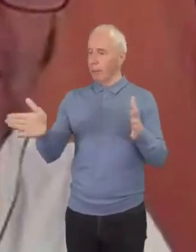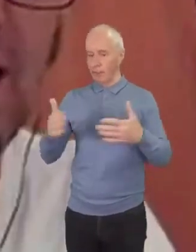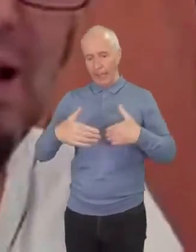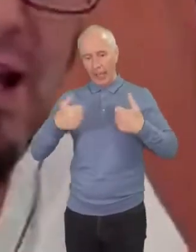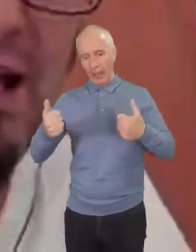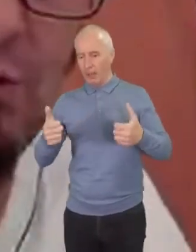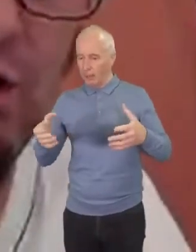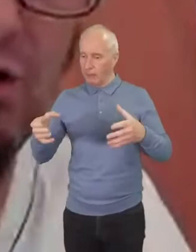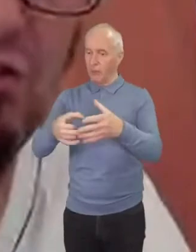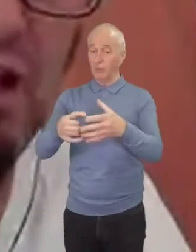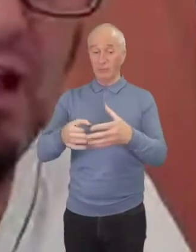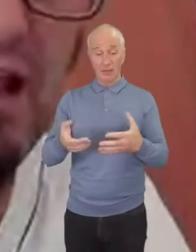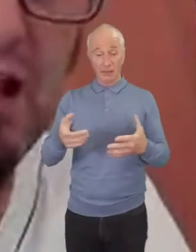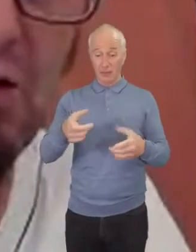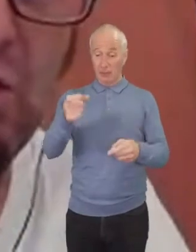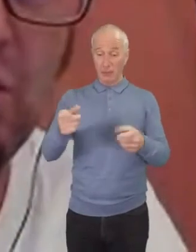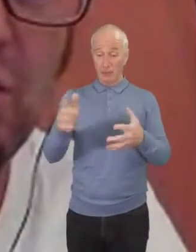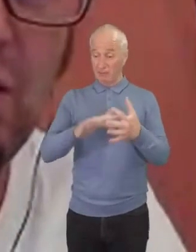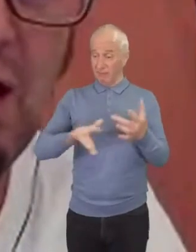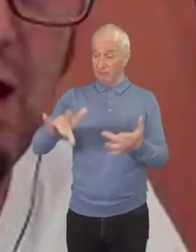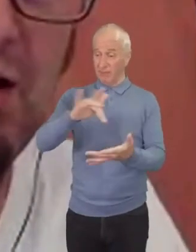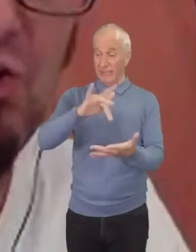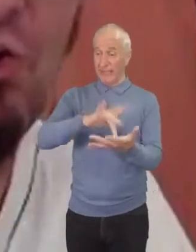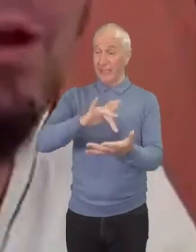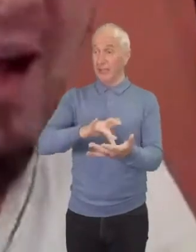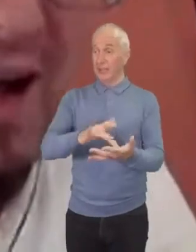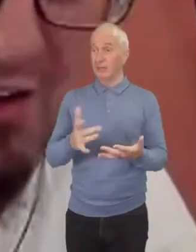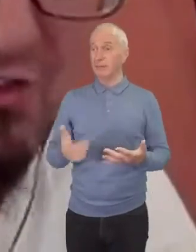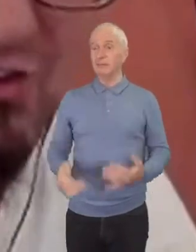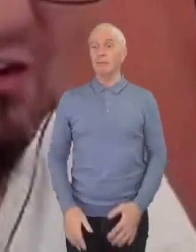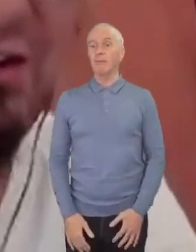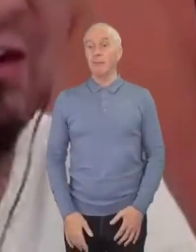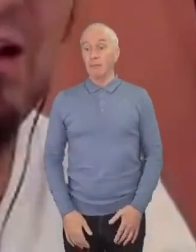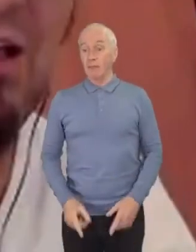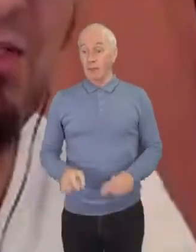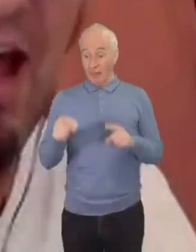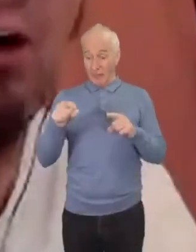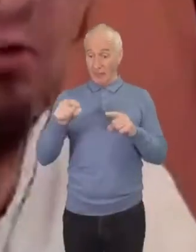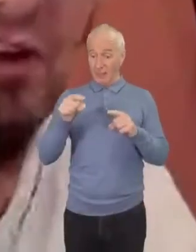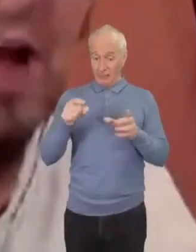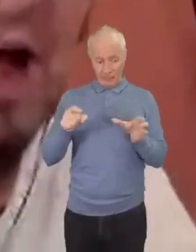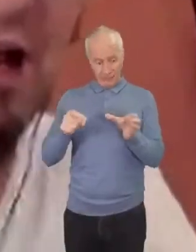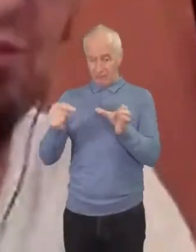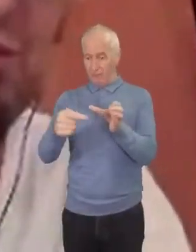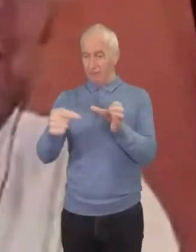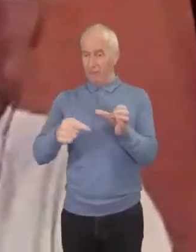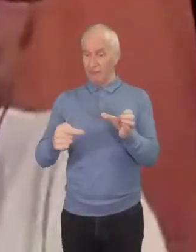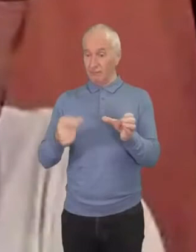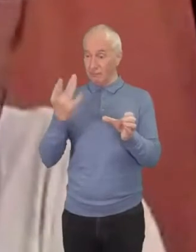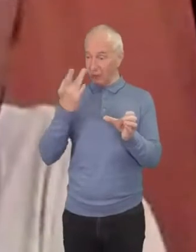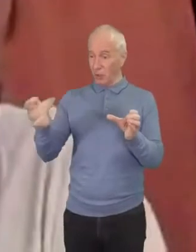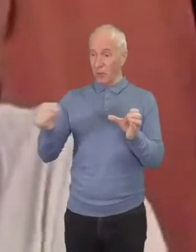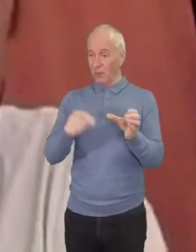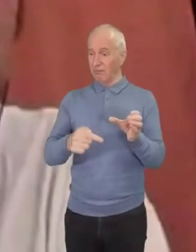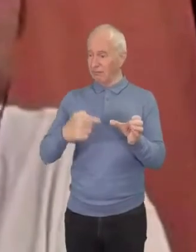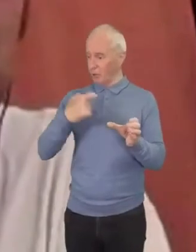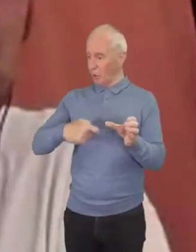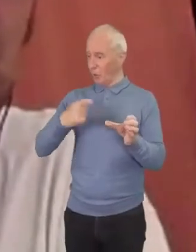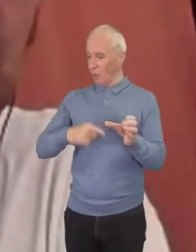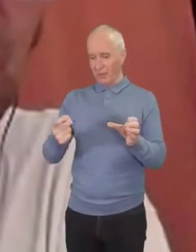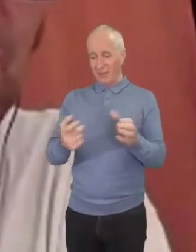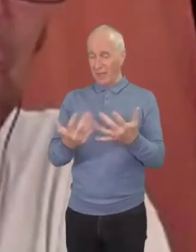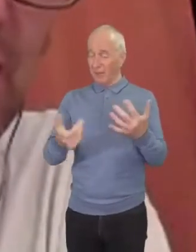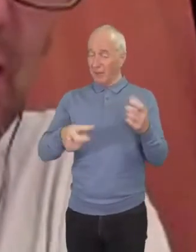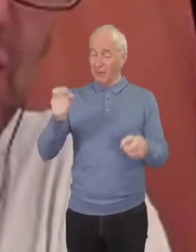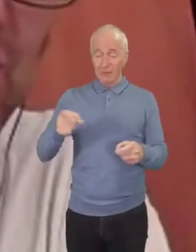what it did was it it humanized the thousand lives that have been lost in our city